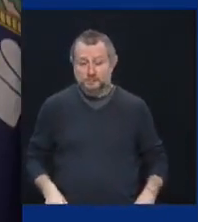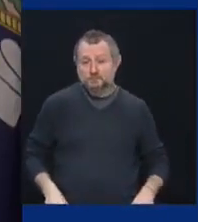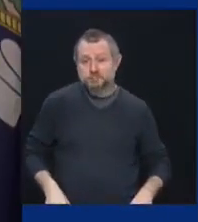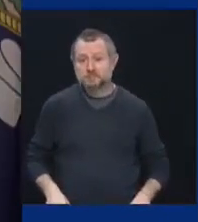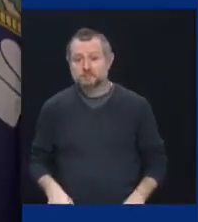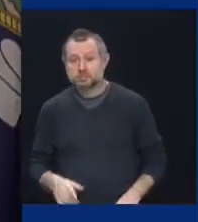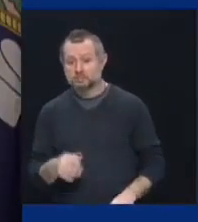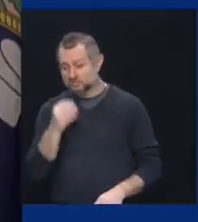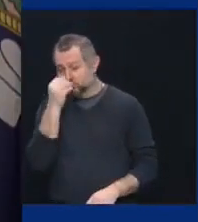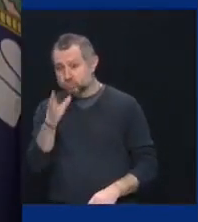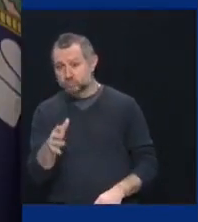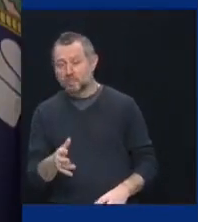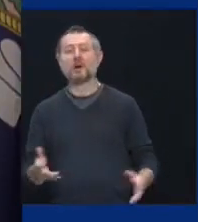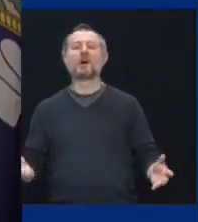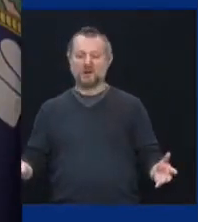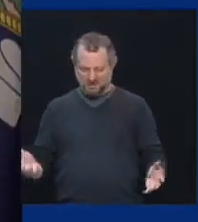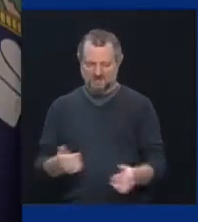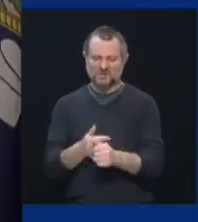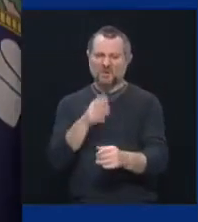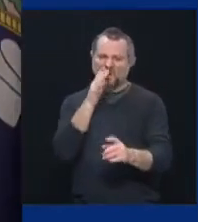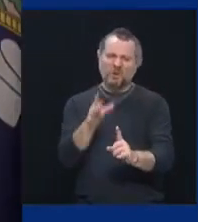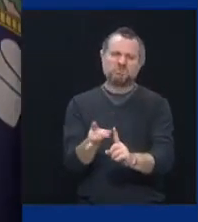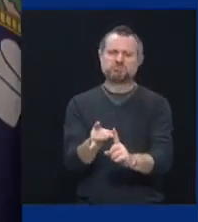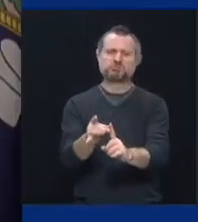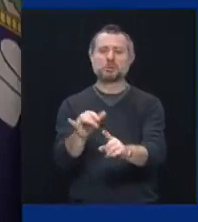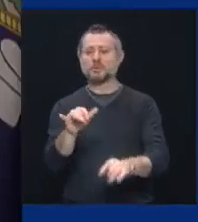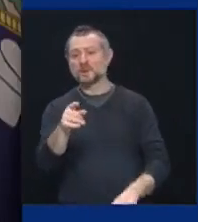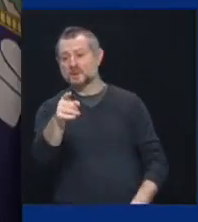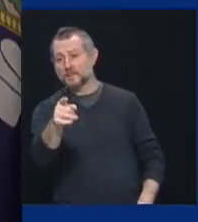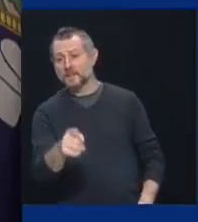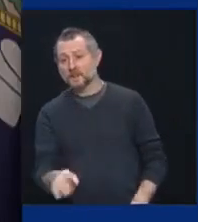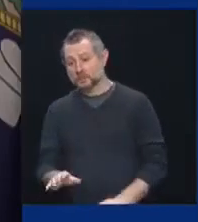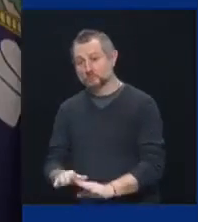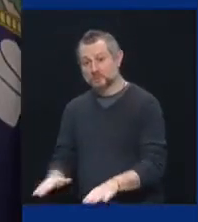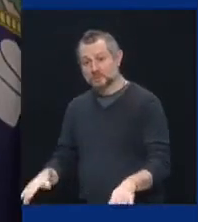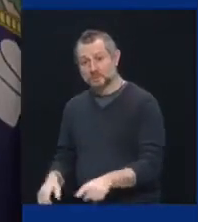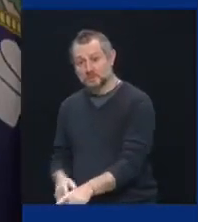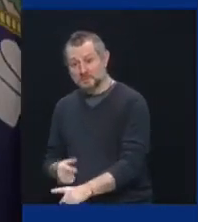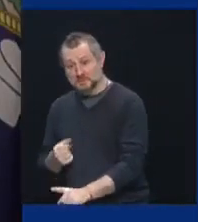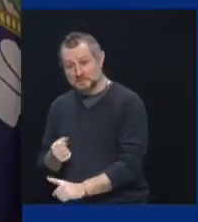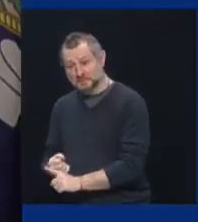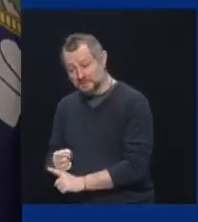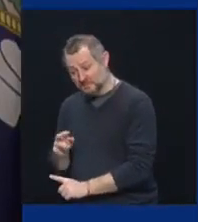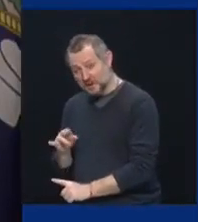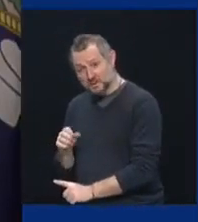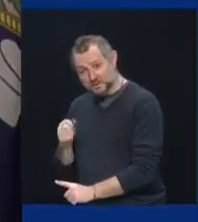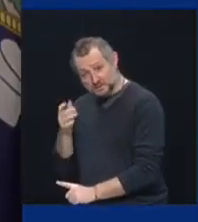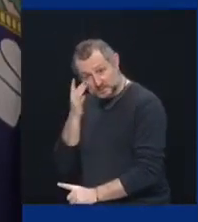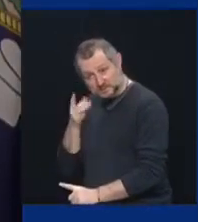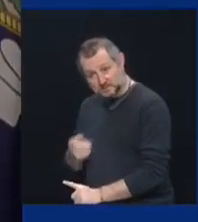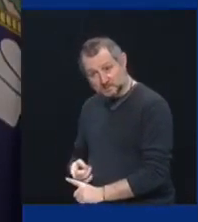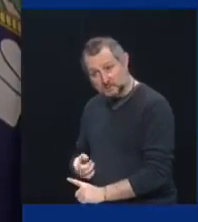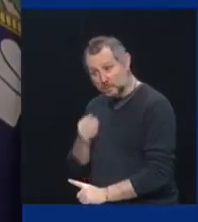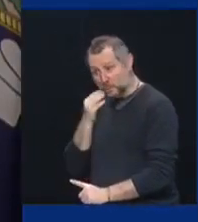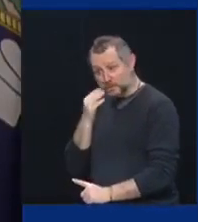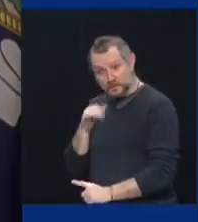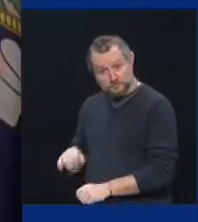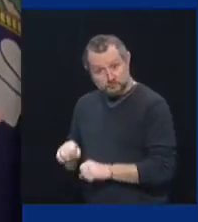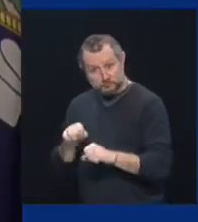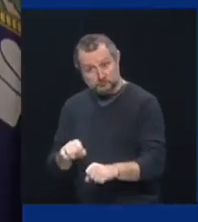just like having a child who has a virus at home. And if that virus, that child walks around the house,